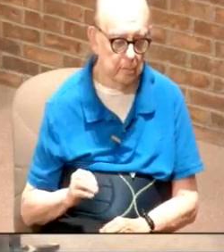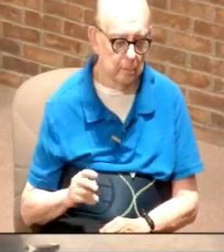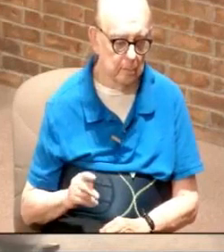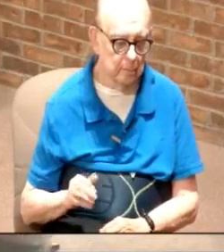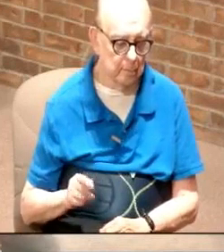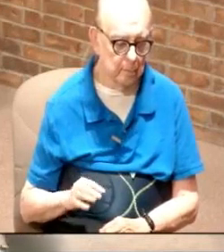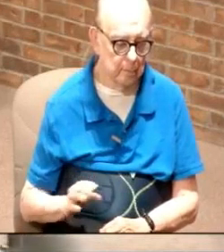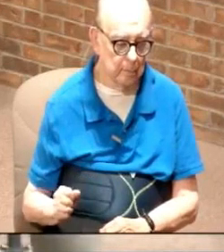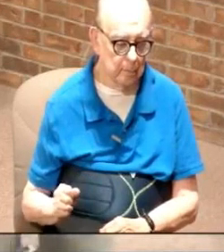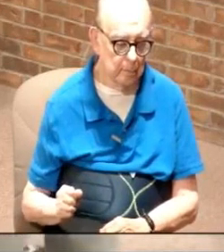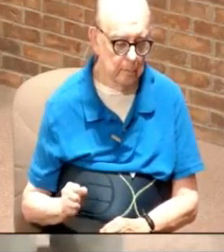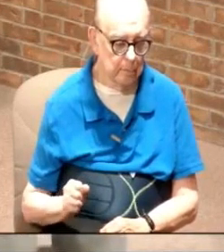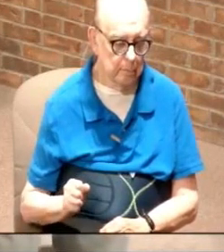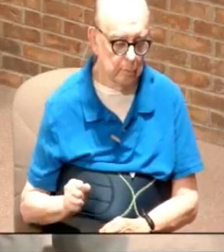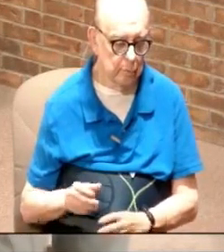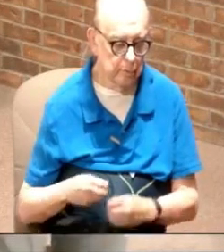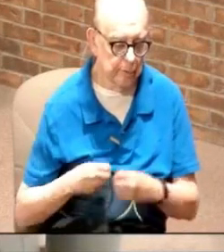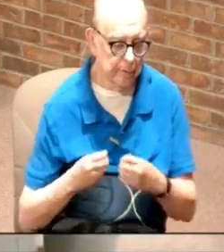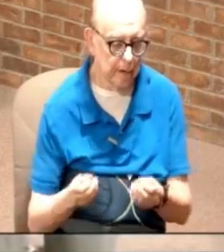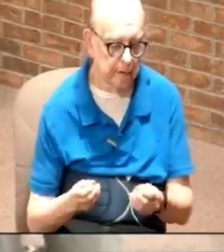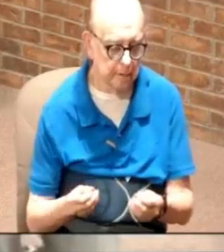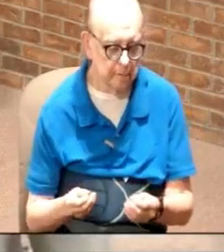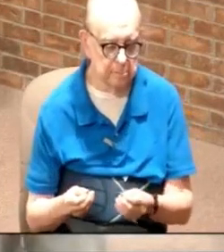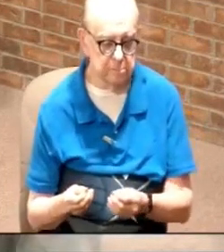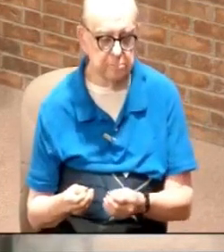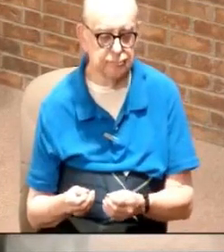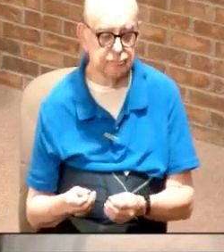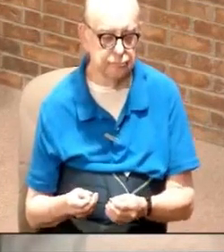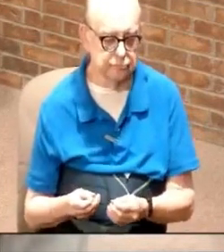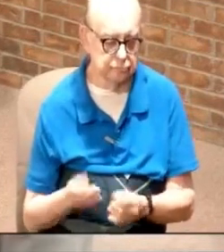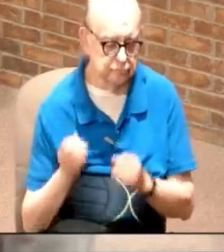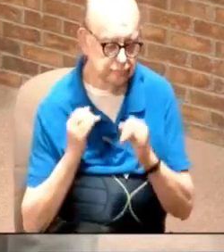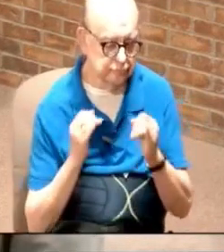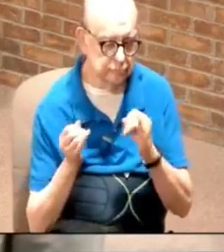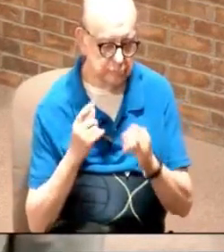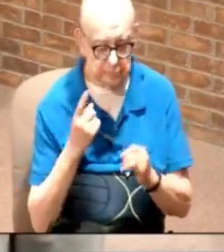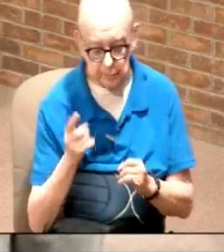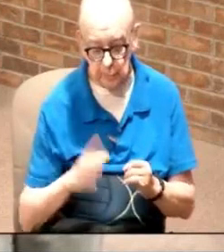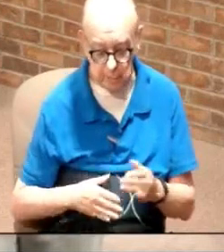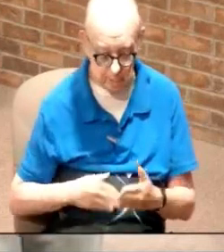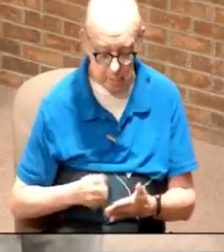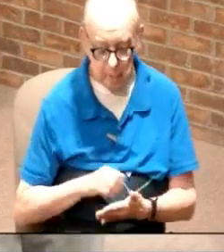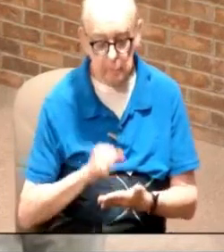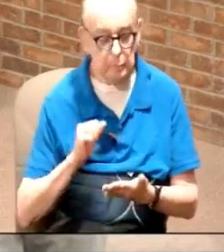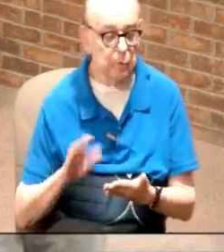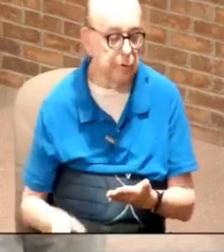to provide insurance for abortions